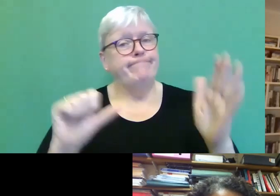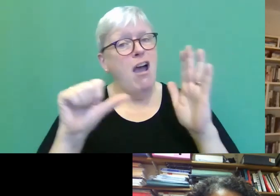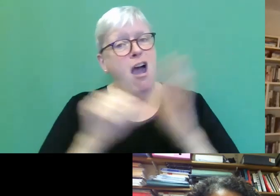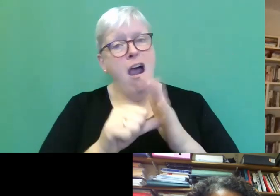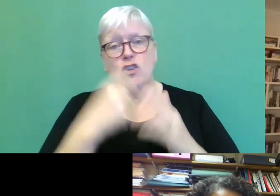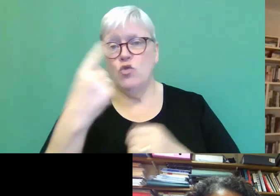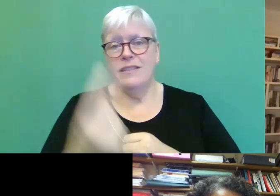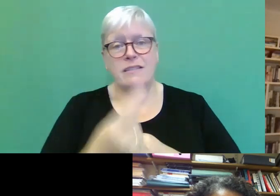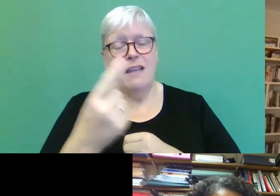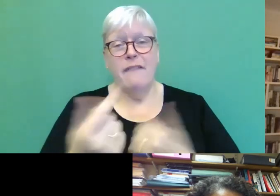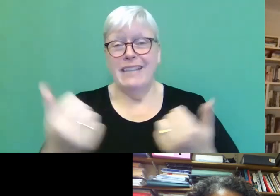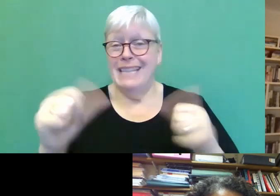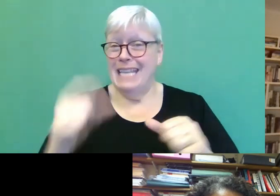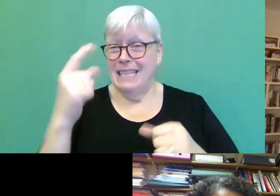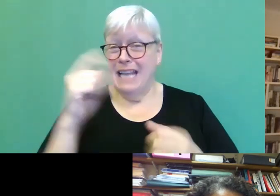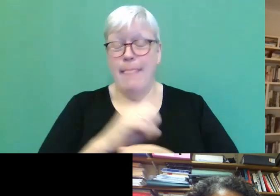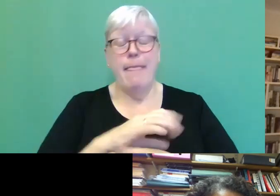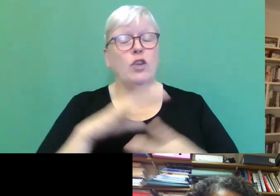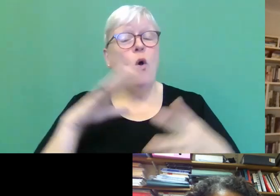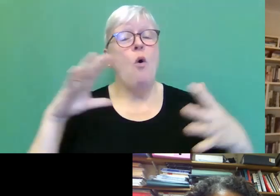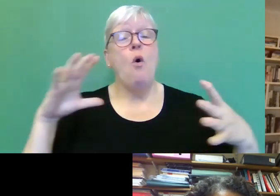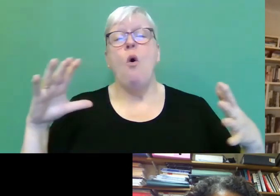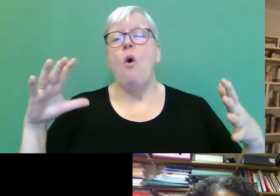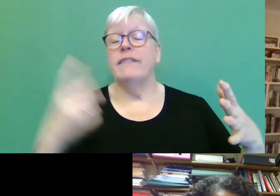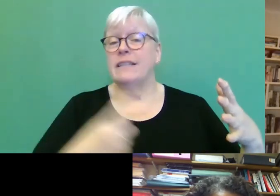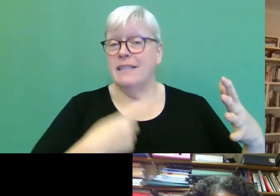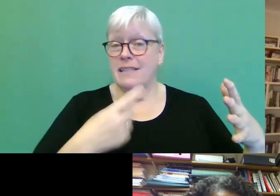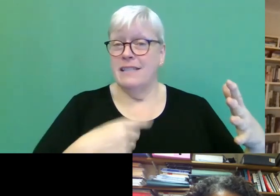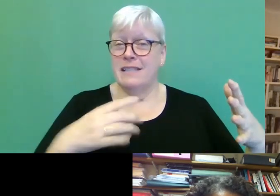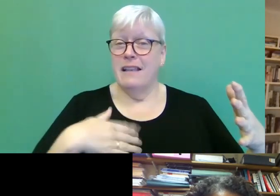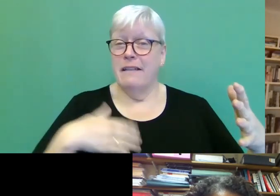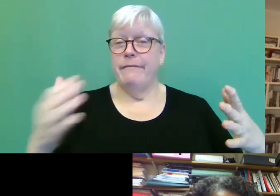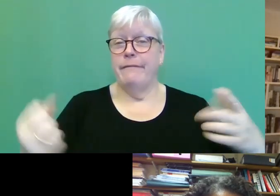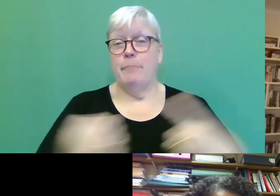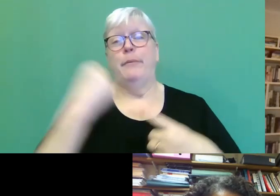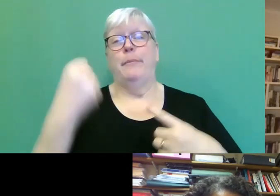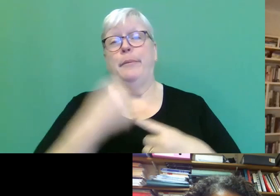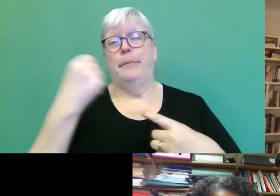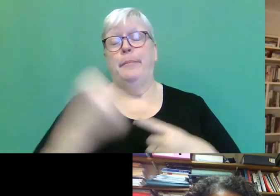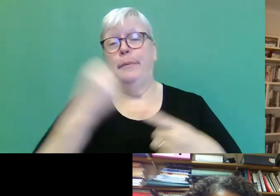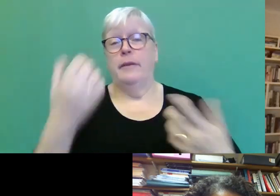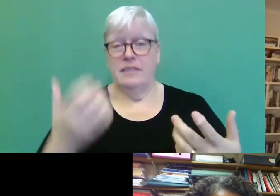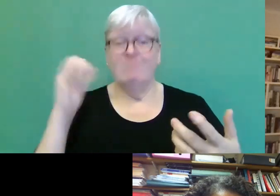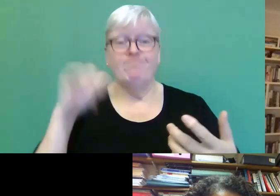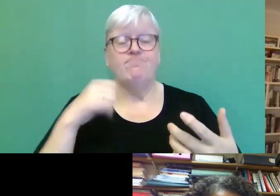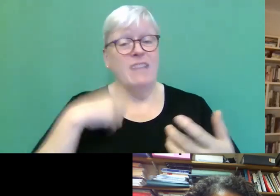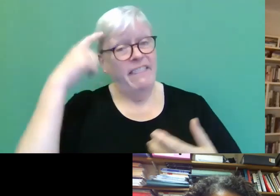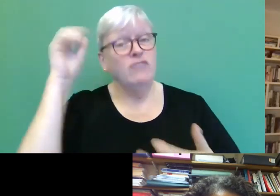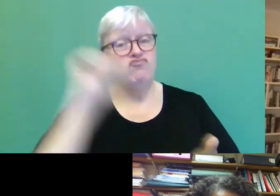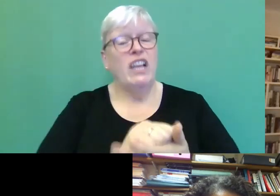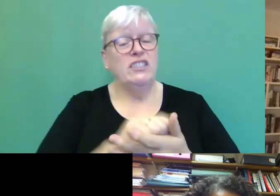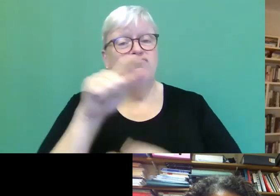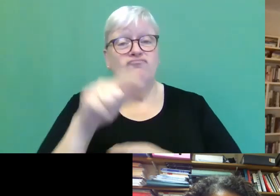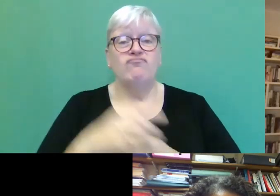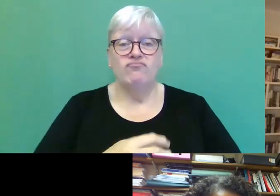she able to let go of some of those sort of self-flagellations, as it were? So I think, yeah, I think that's, that's, um,